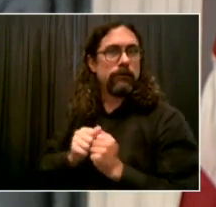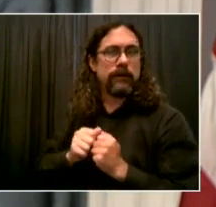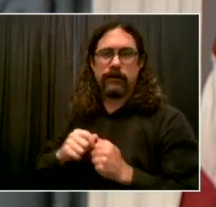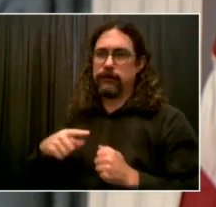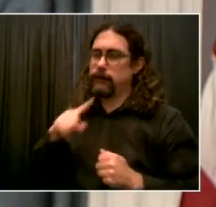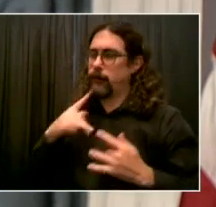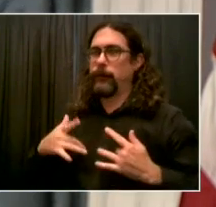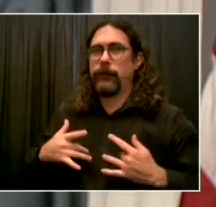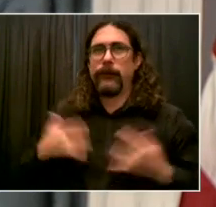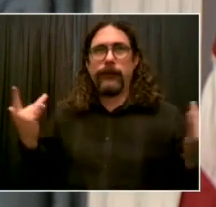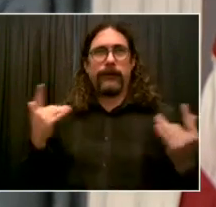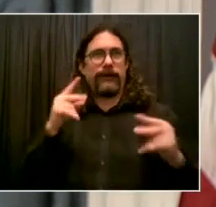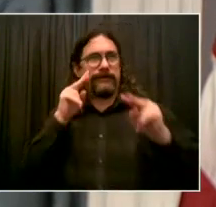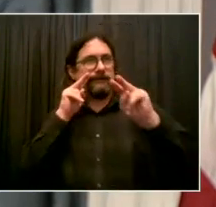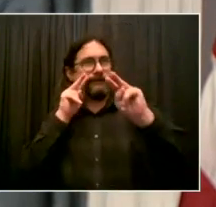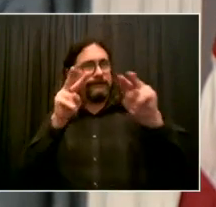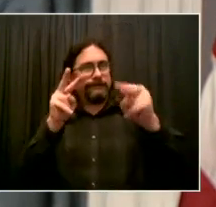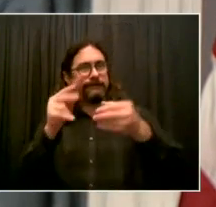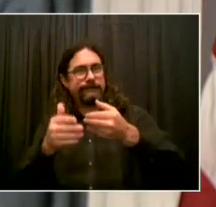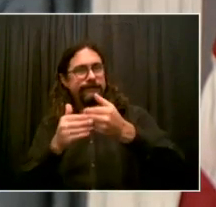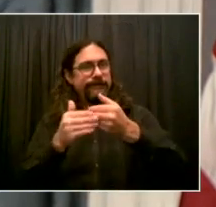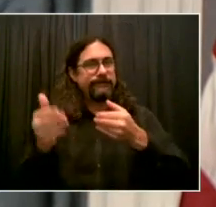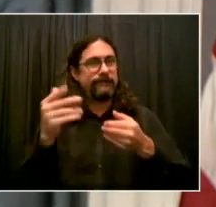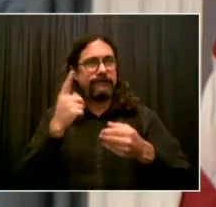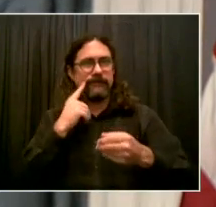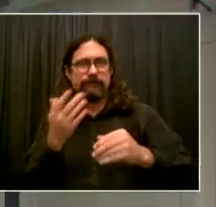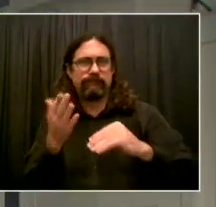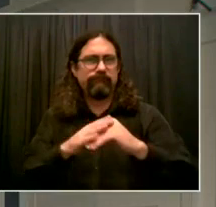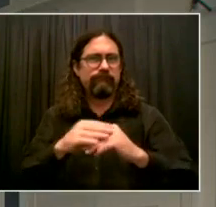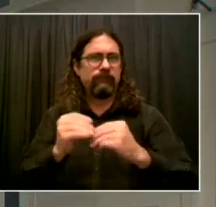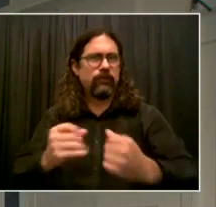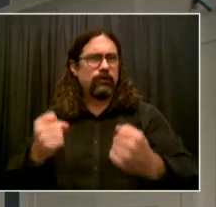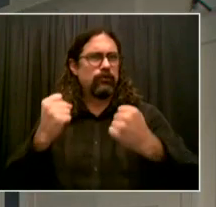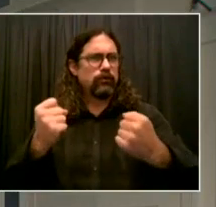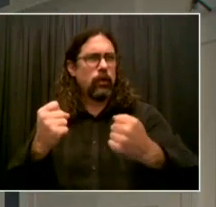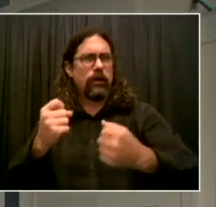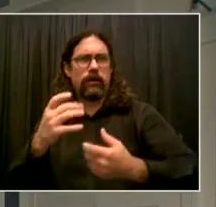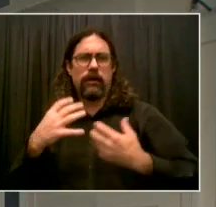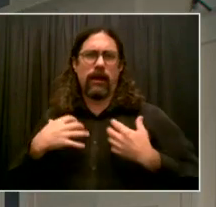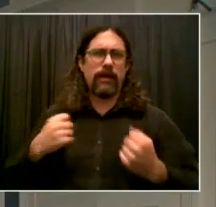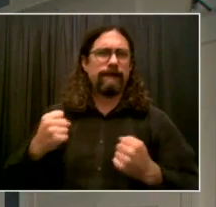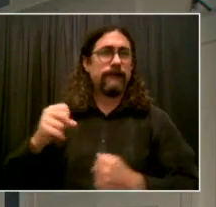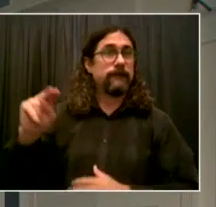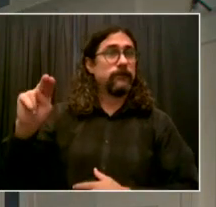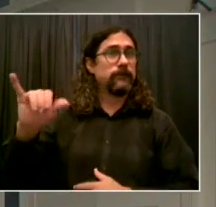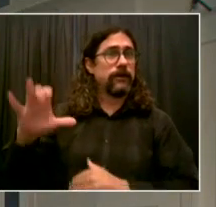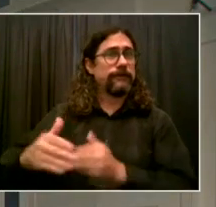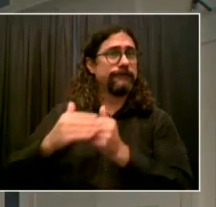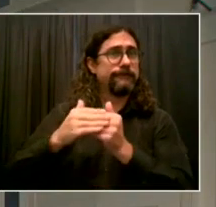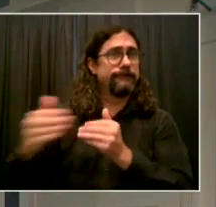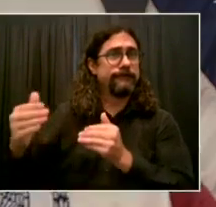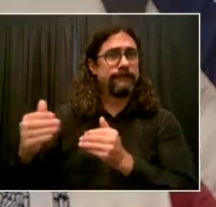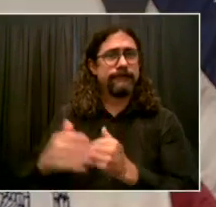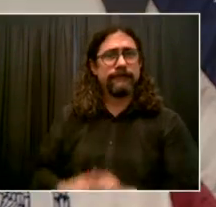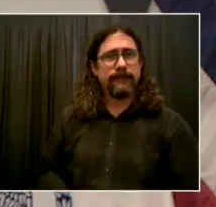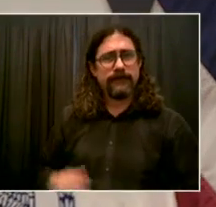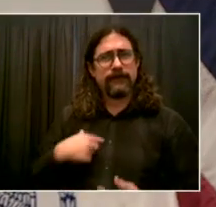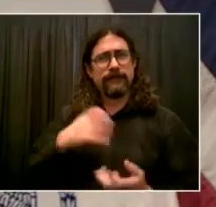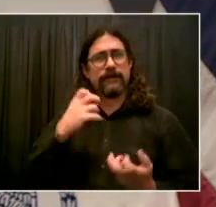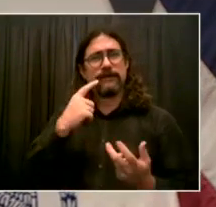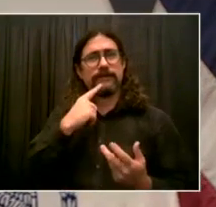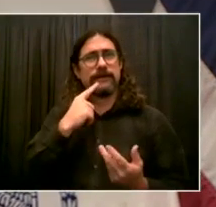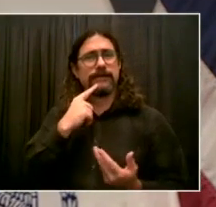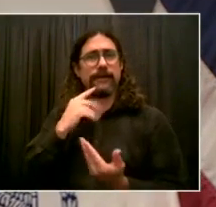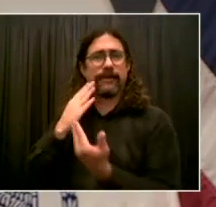stronger, healthier, and more equitable city. Thank you, sir. Thank you very much, Commissioner Choksi. And now I want you to hear from